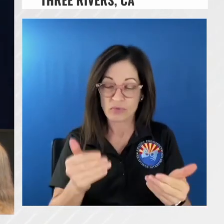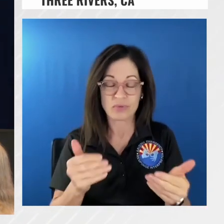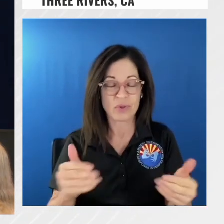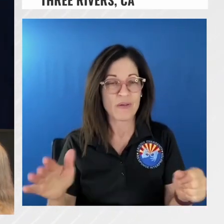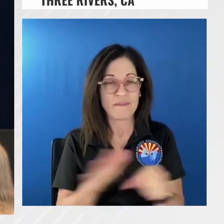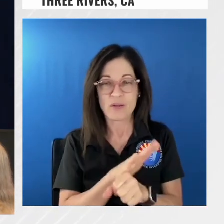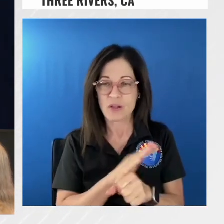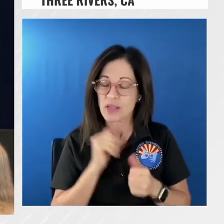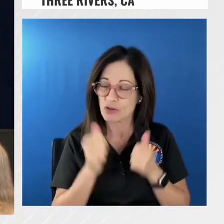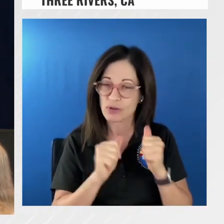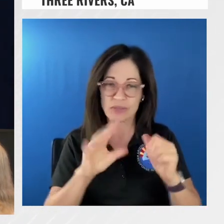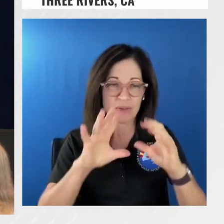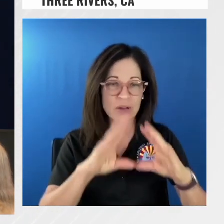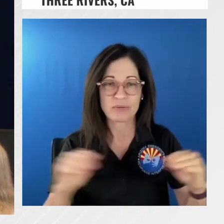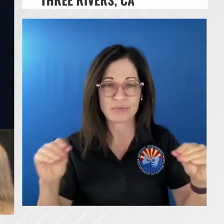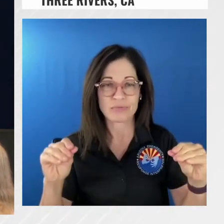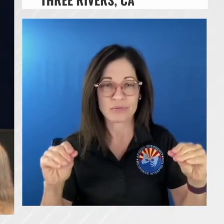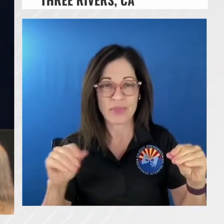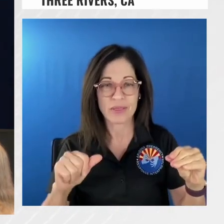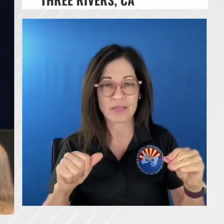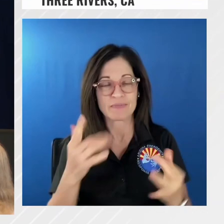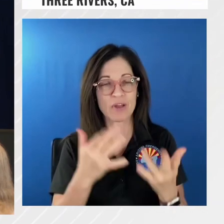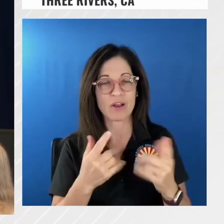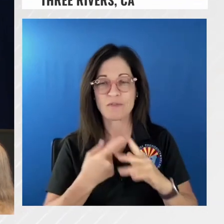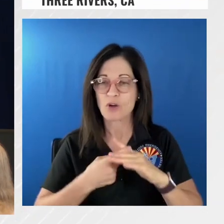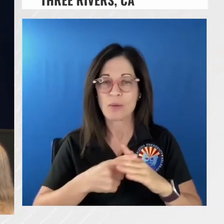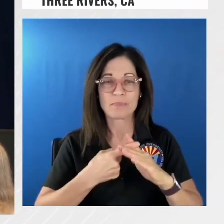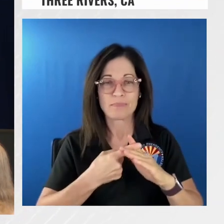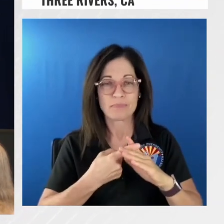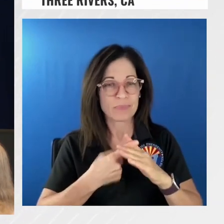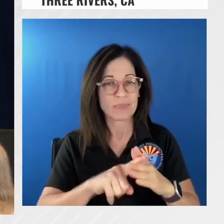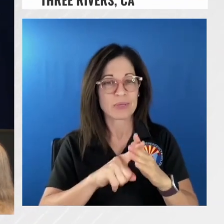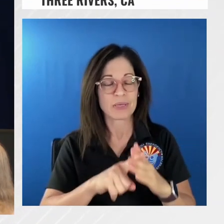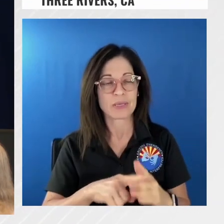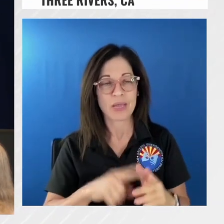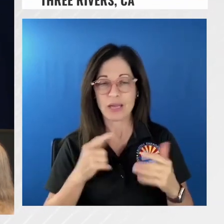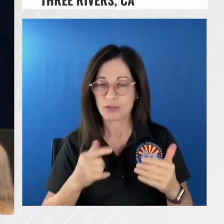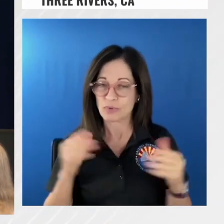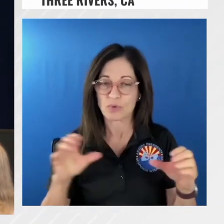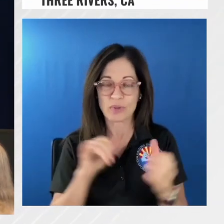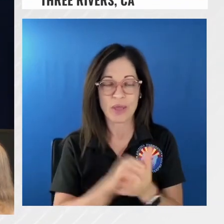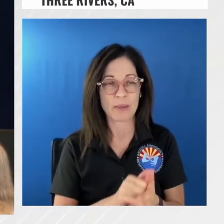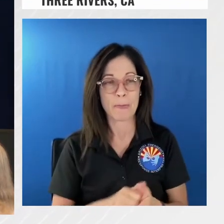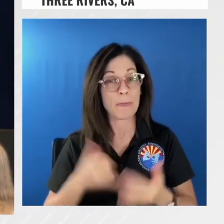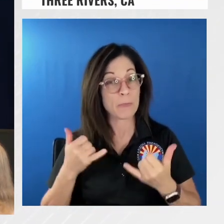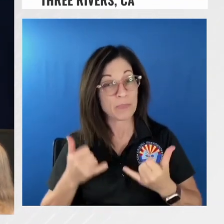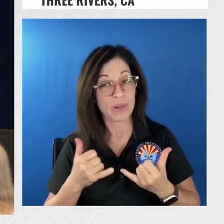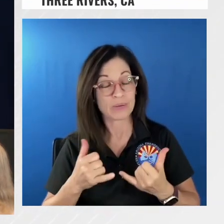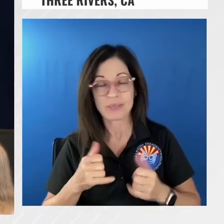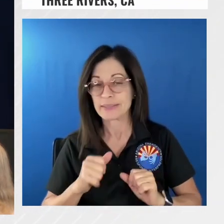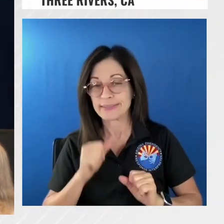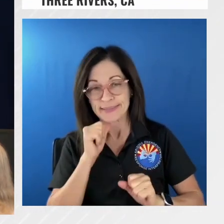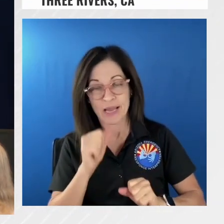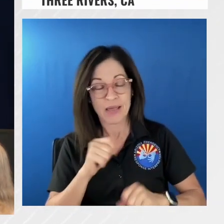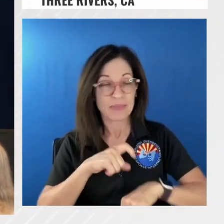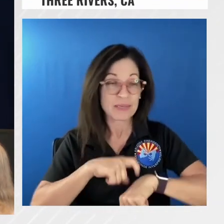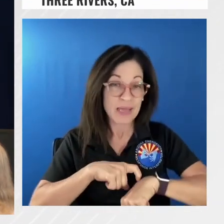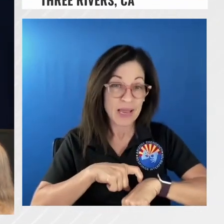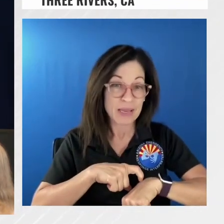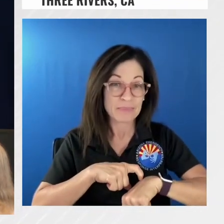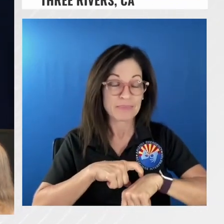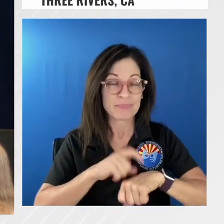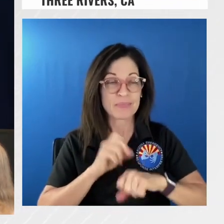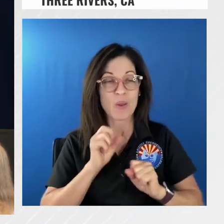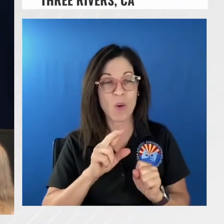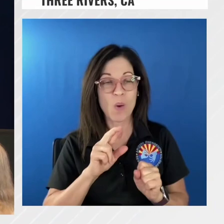on this from the onset and to take this on this was not the time or the place or the conditions you